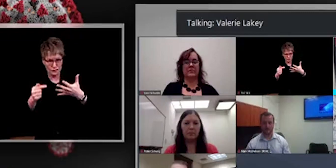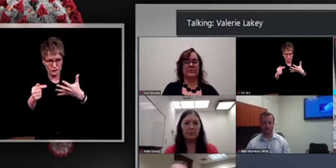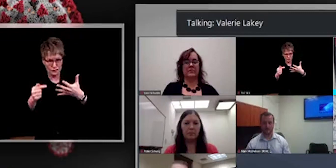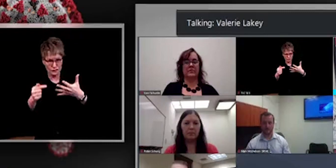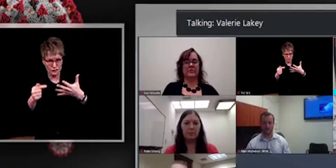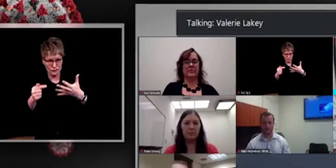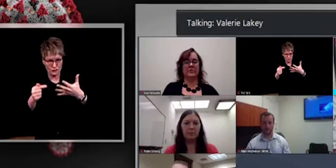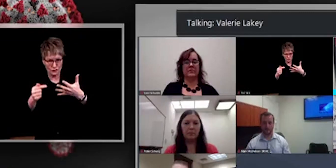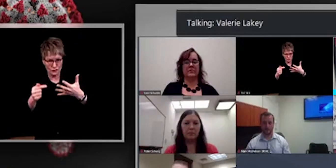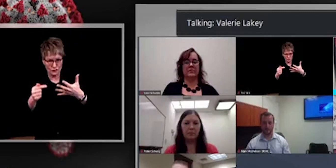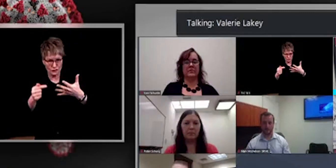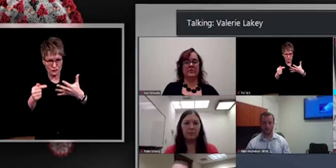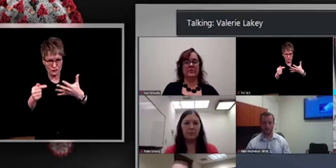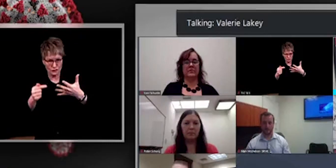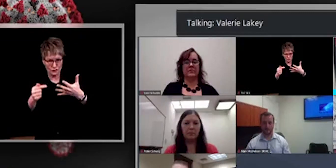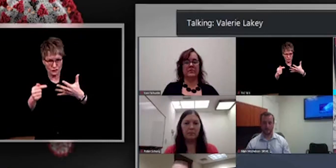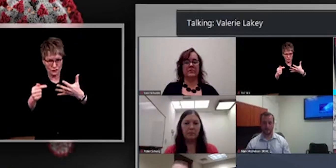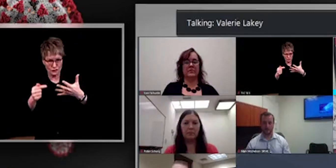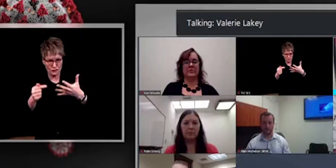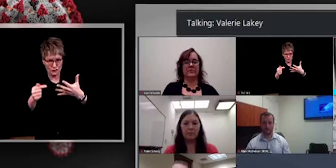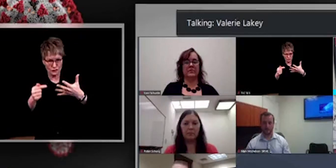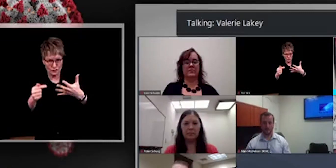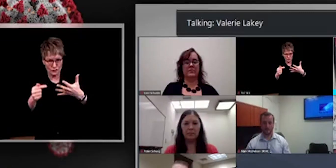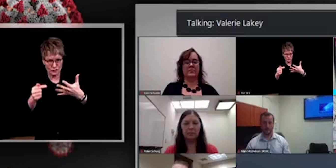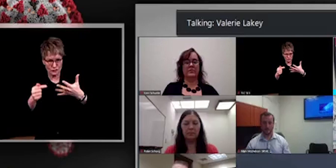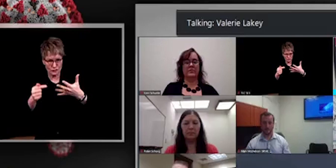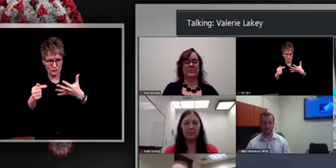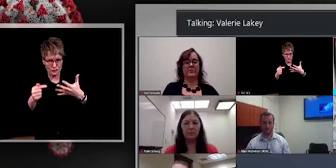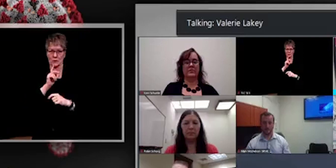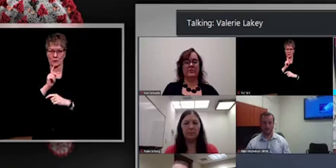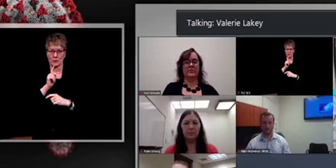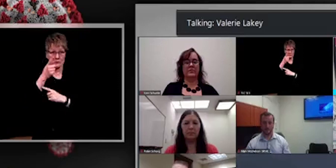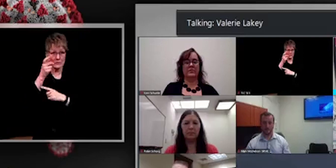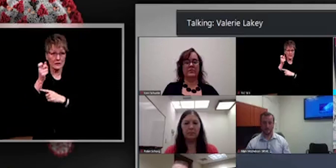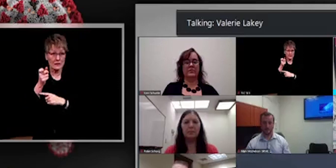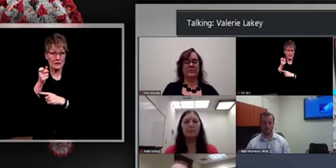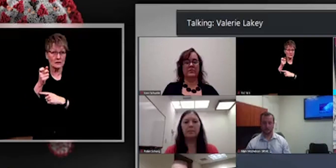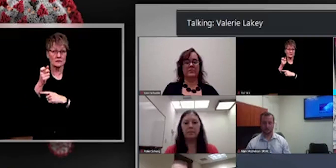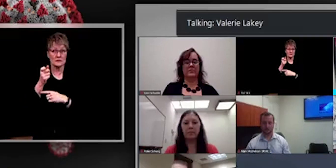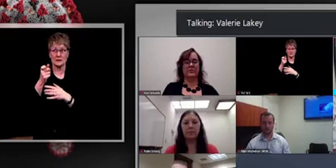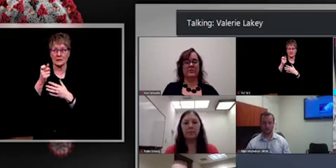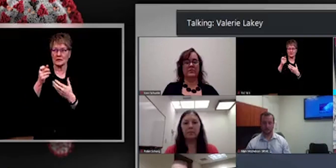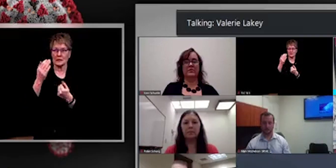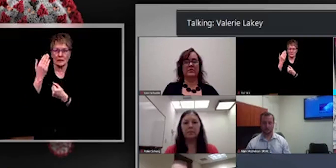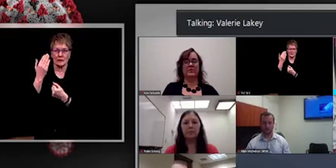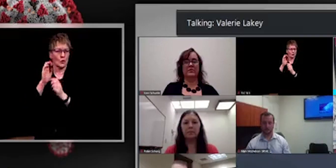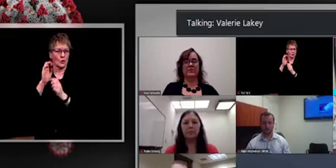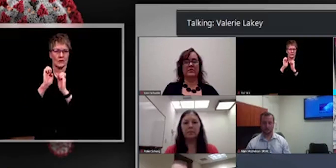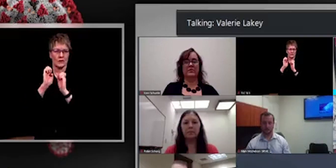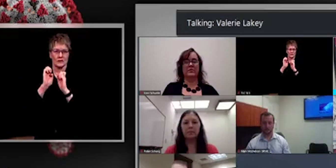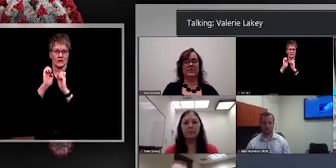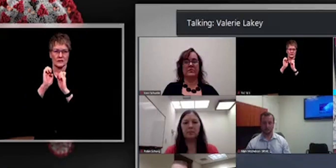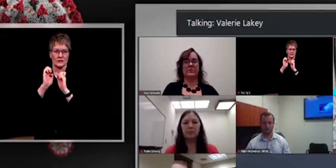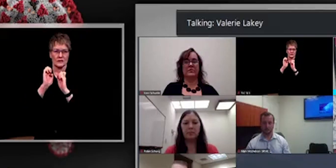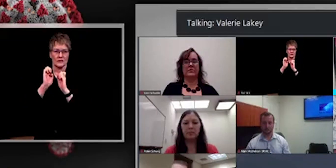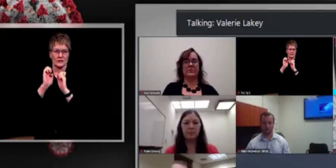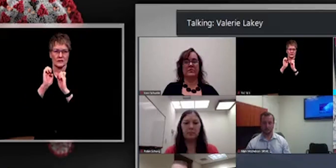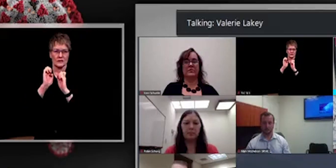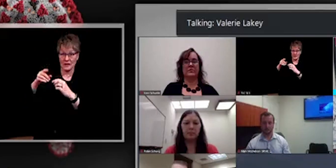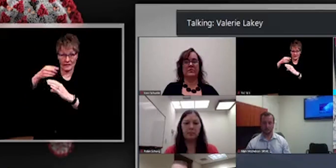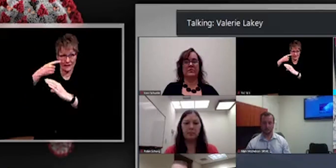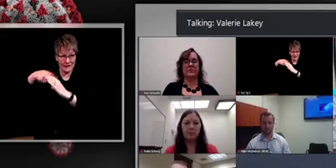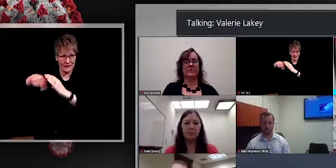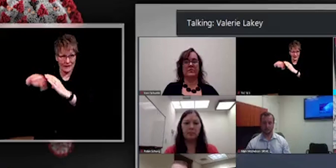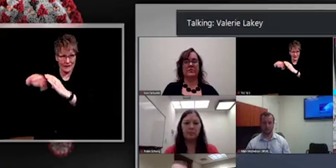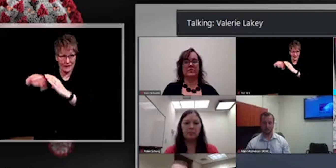our staff. And I've already seen a change from Friday to today when we started doing the vaccinations. I just sitting here on